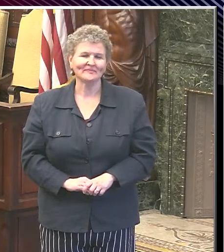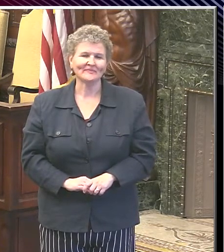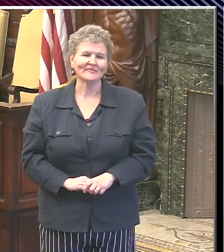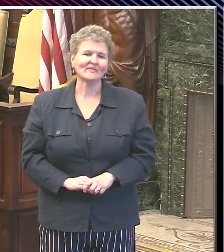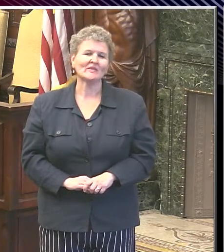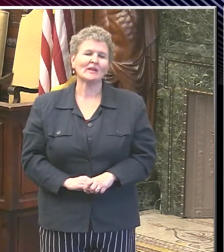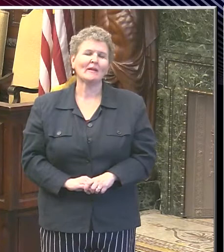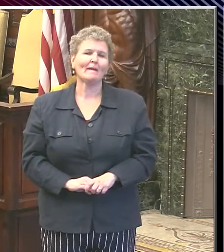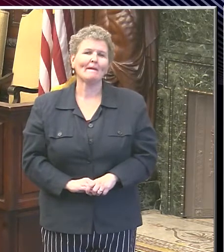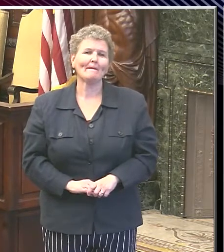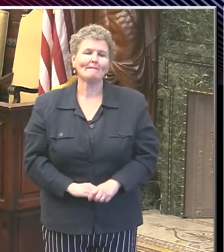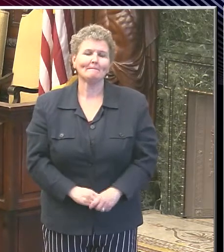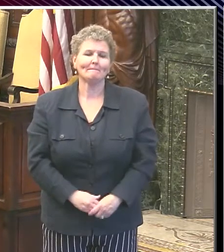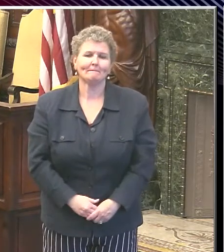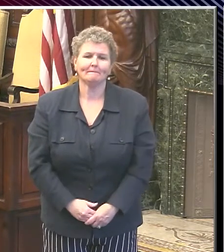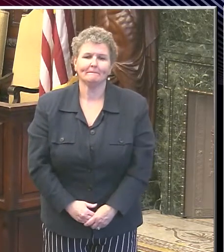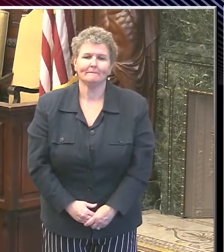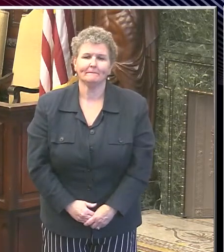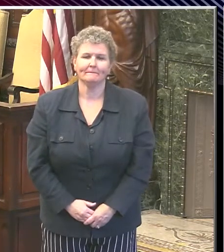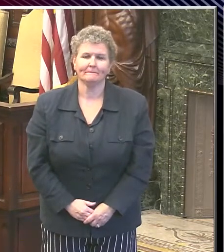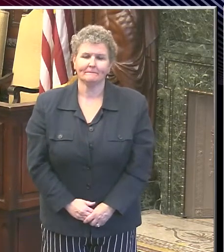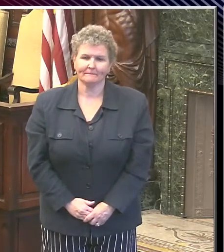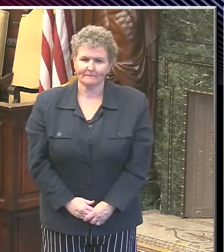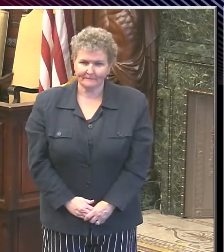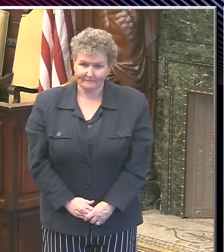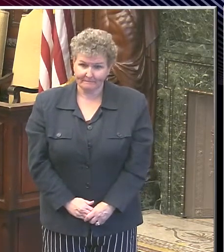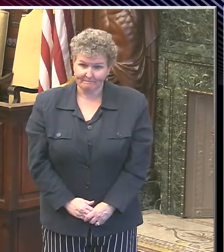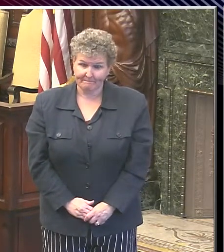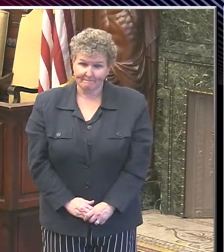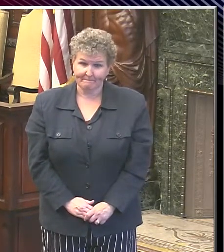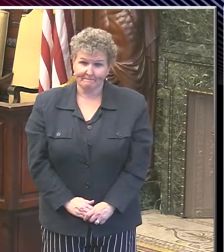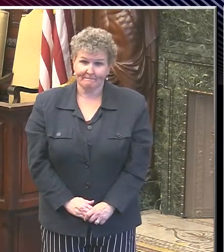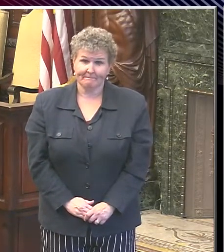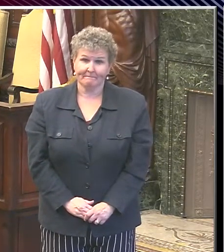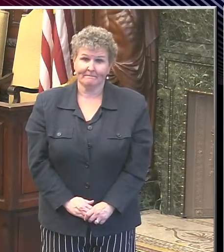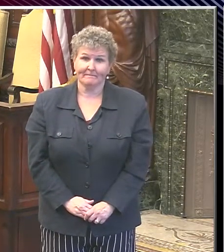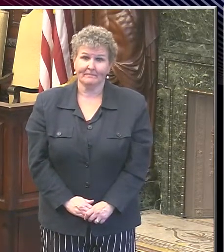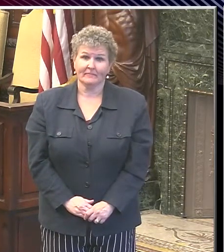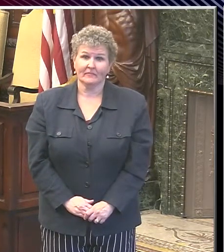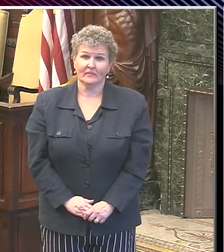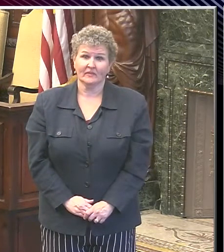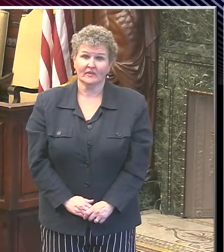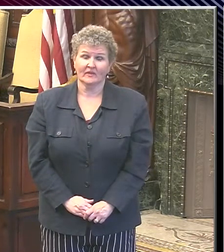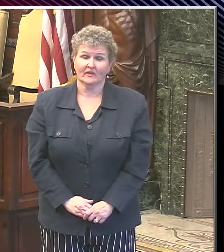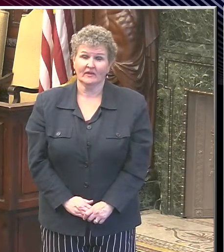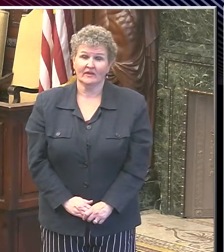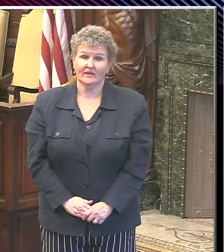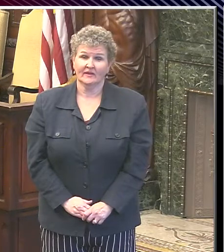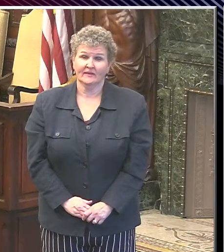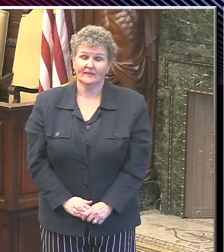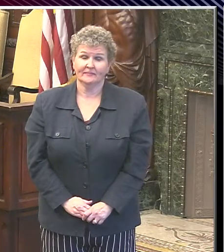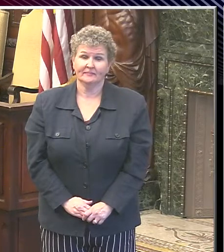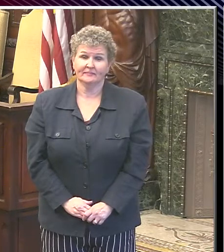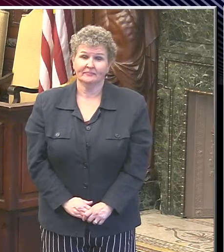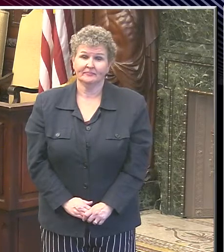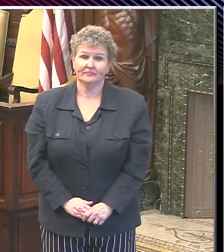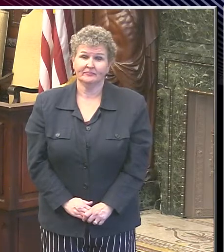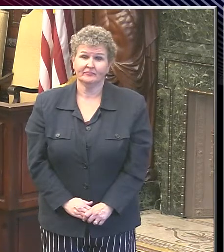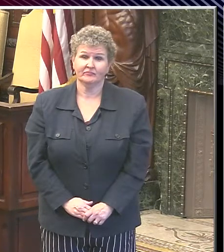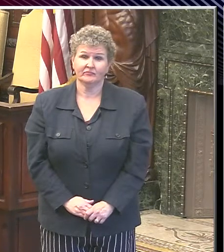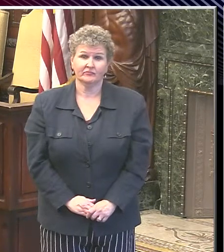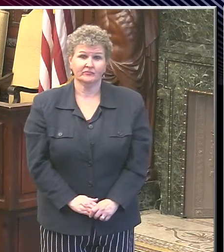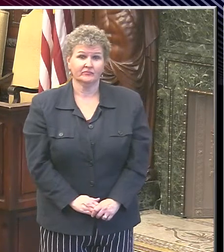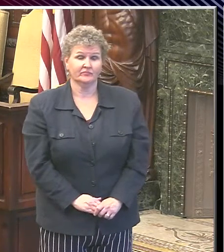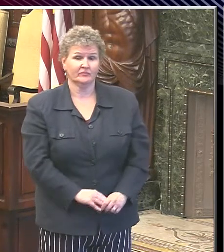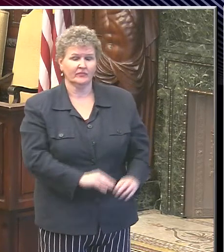¿La discursión hicieron del alcalde? Sí, sí, sí. En estos momentos no lo puedo hacer, pero es algo relativamente largo, pero lo podemos